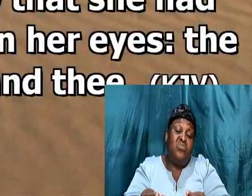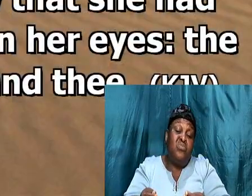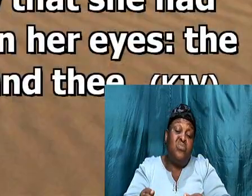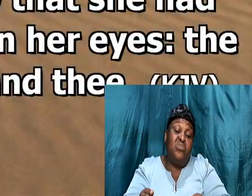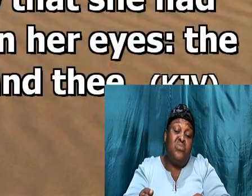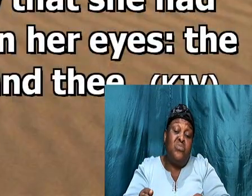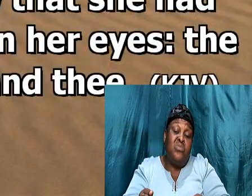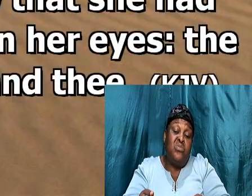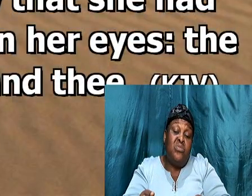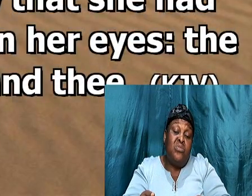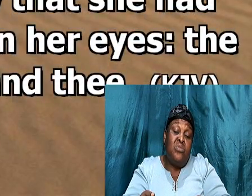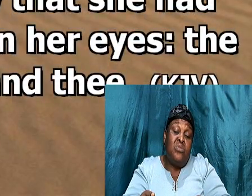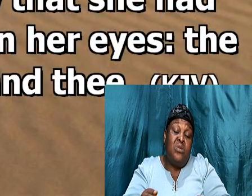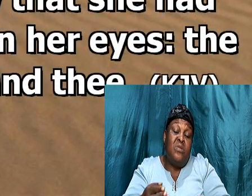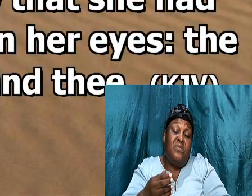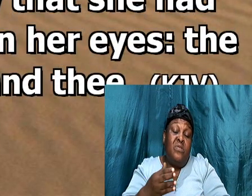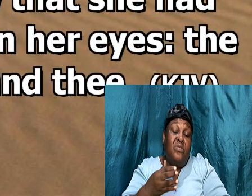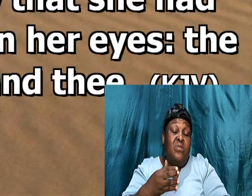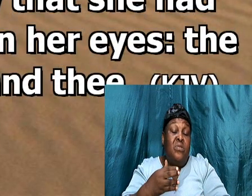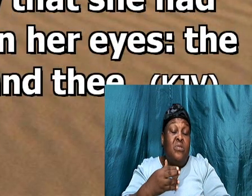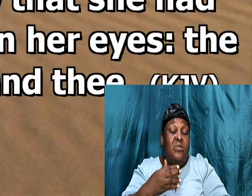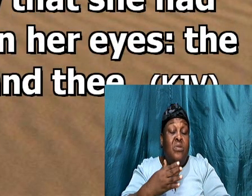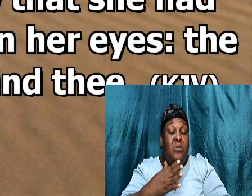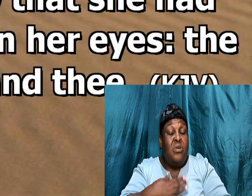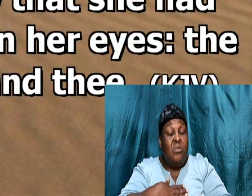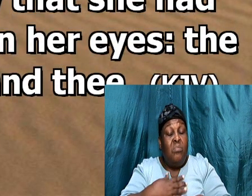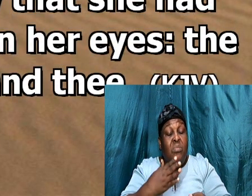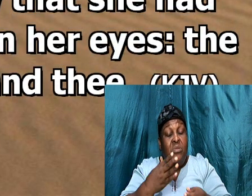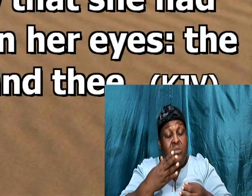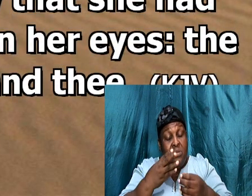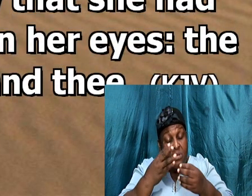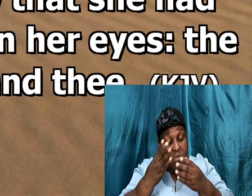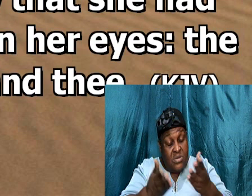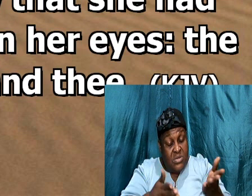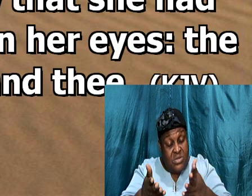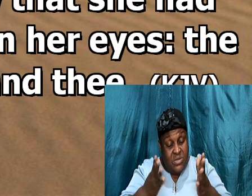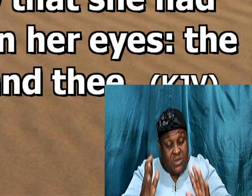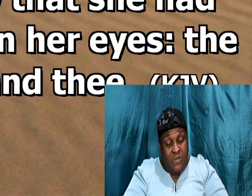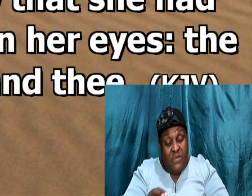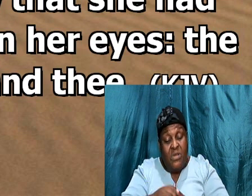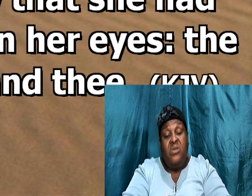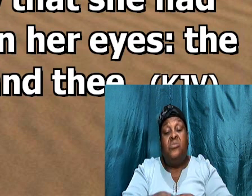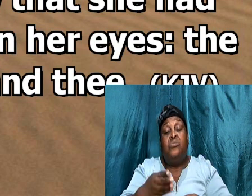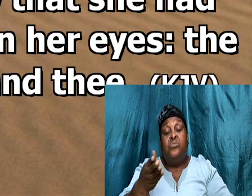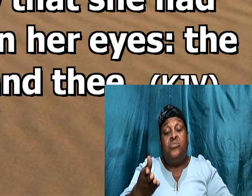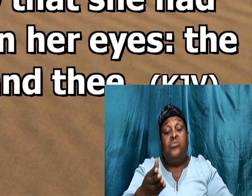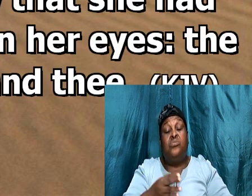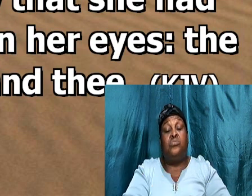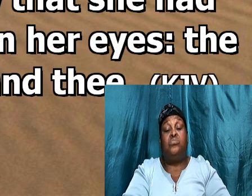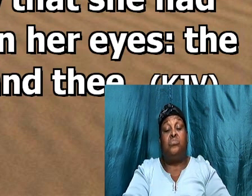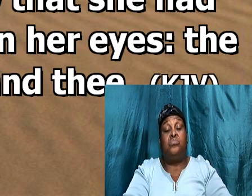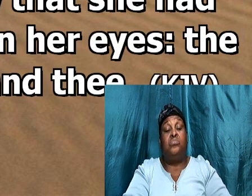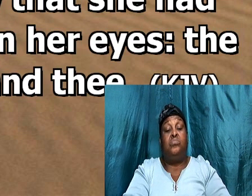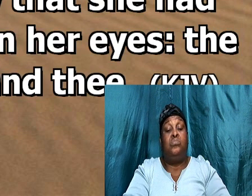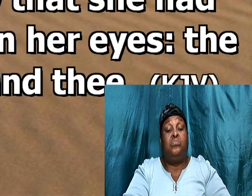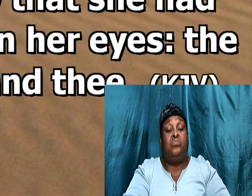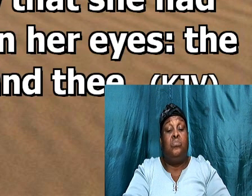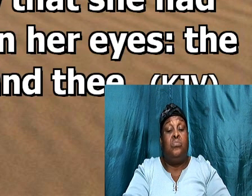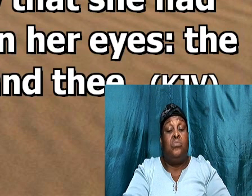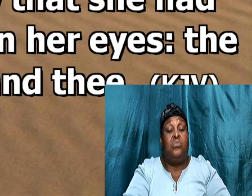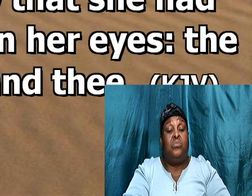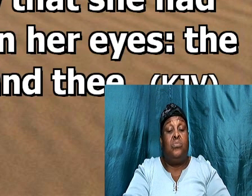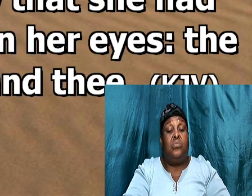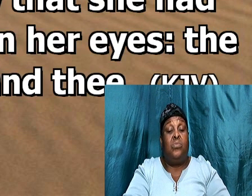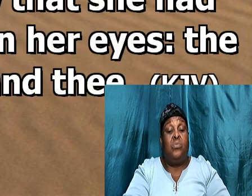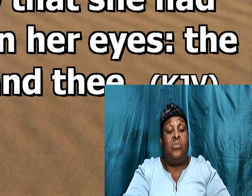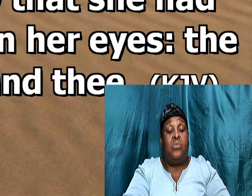I have given my maid, your bosom. And when she saw, that she conceived, I was despised, in her eyes. We